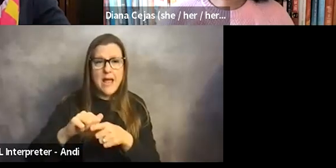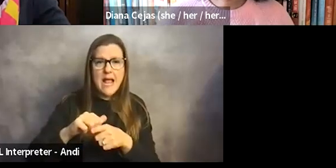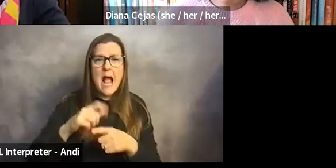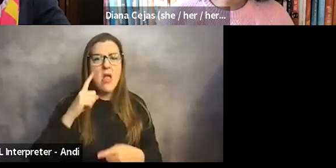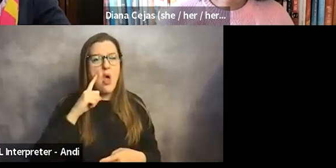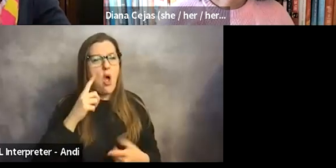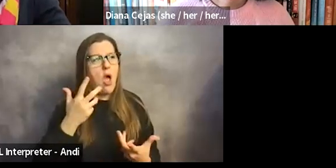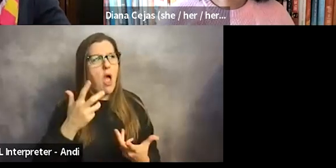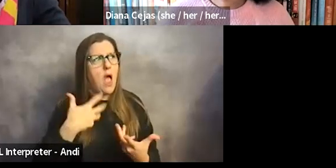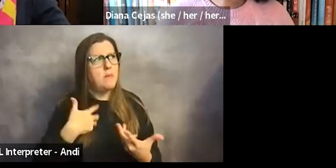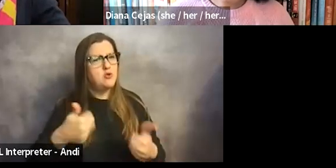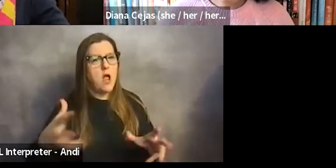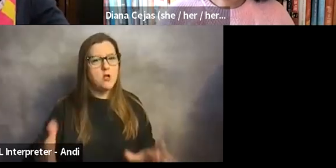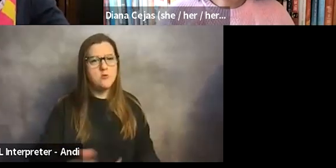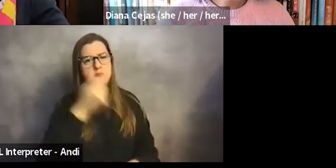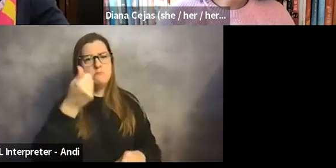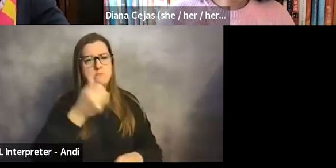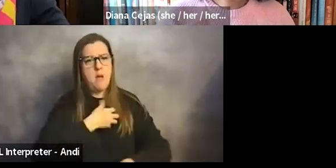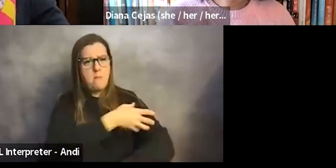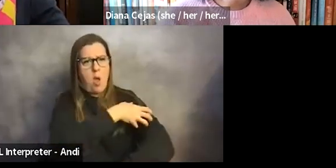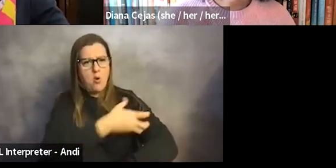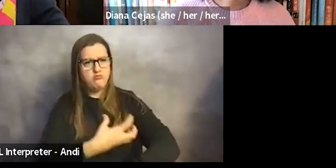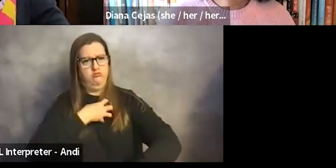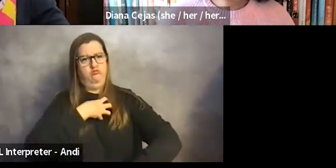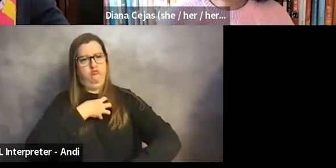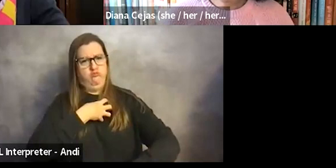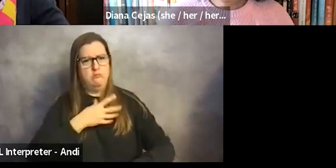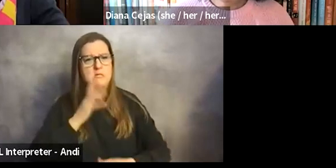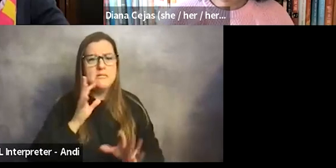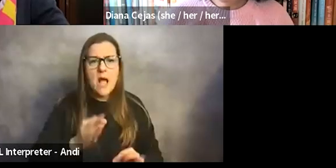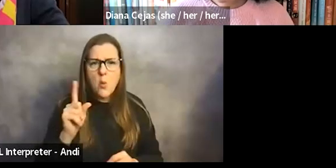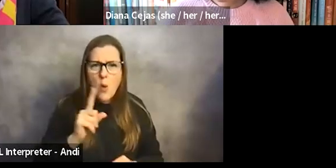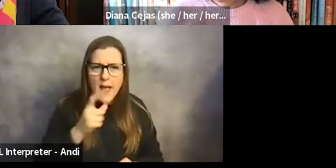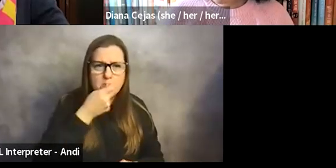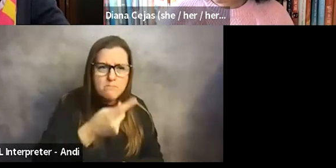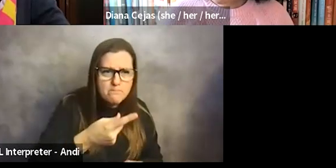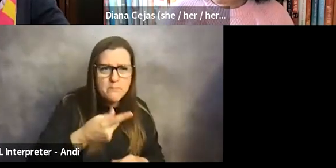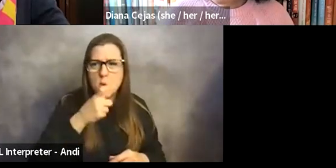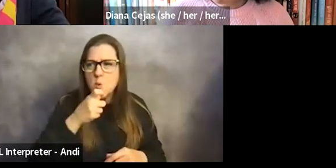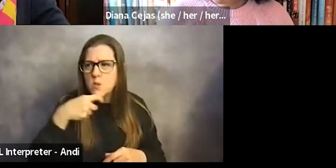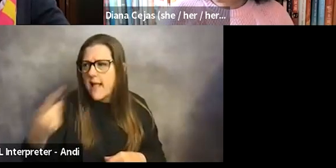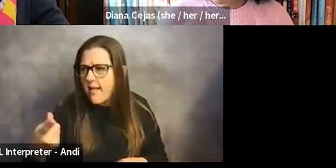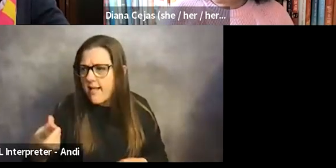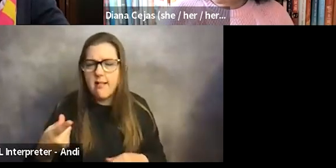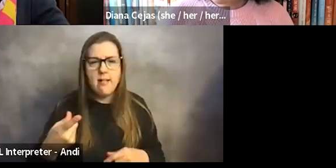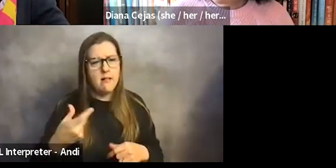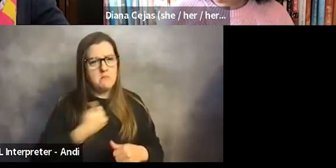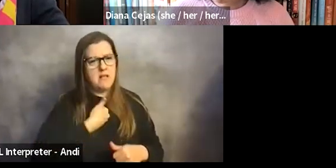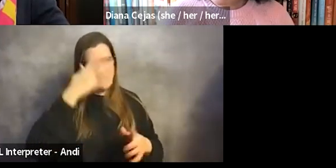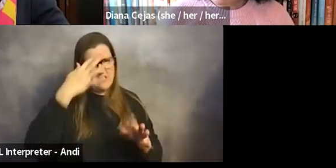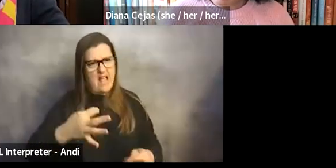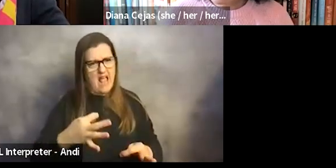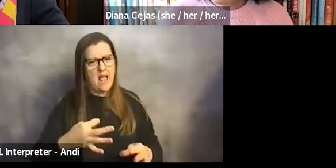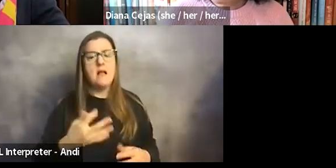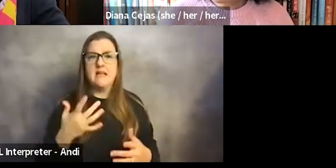take some power back. I'm going to decide when I disclose, where I disclose and to whom I disclose. I was very, very nervous about it. But luckily